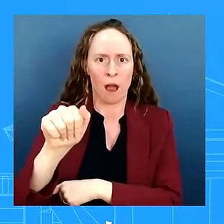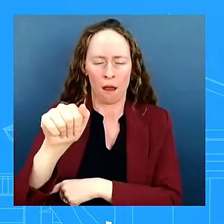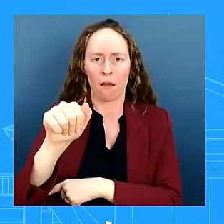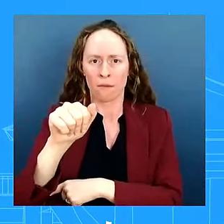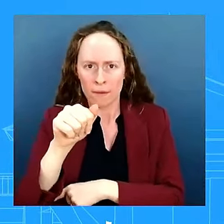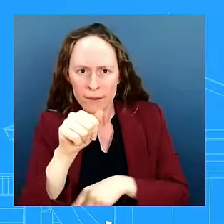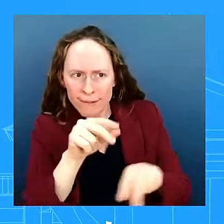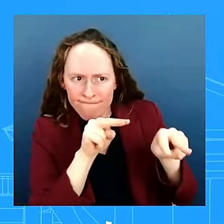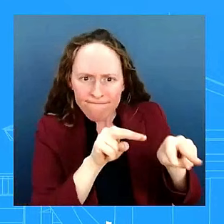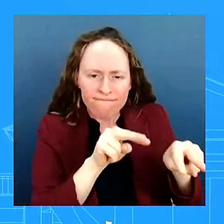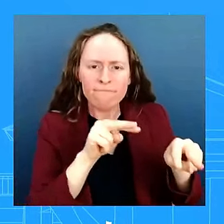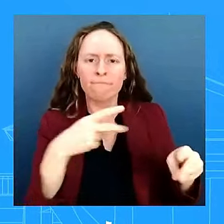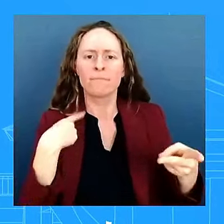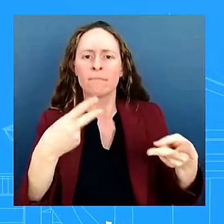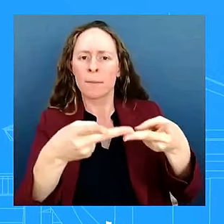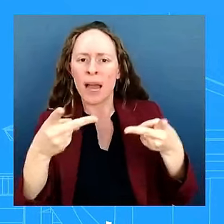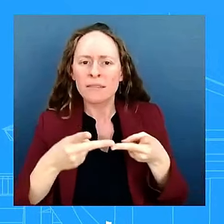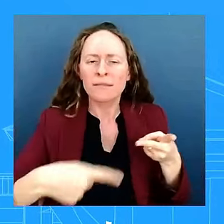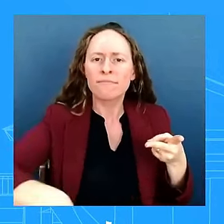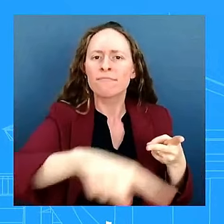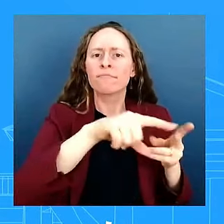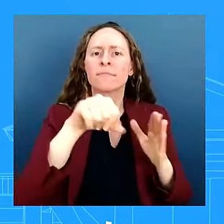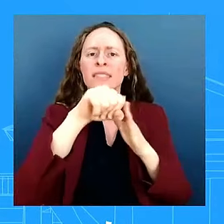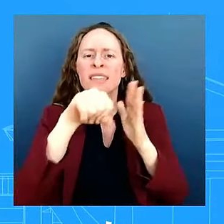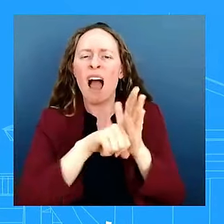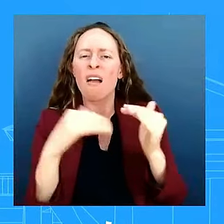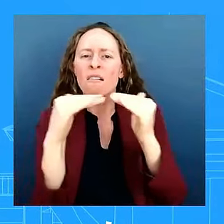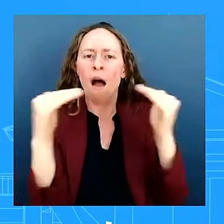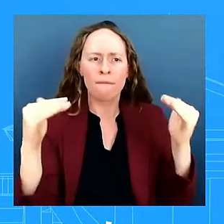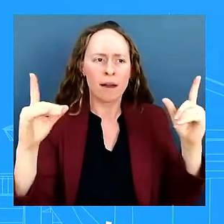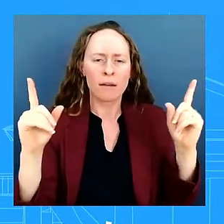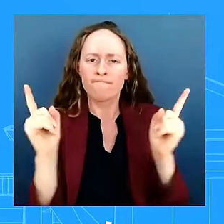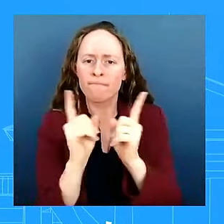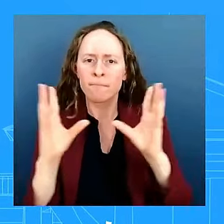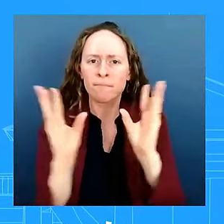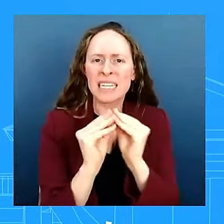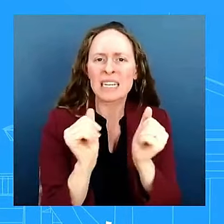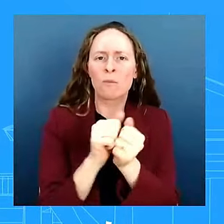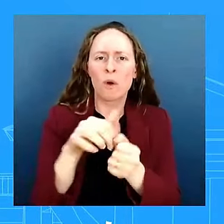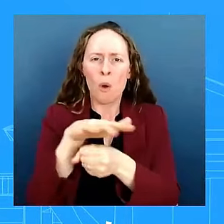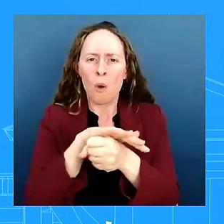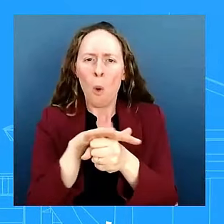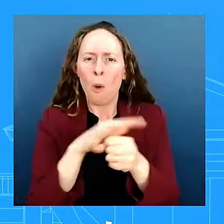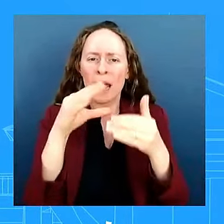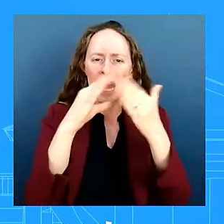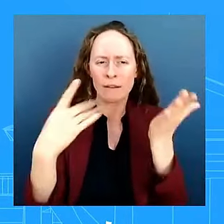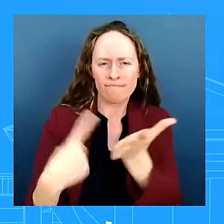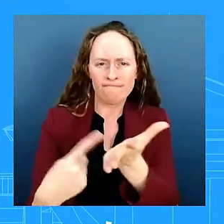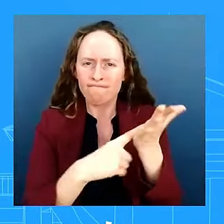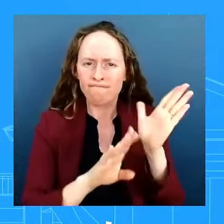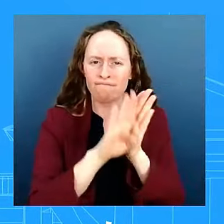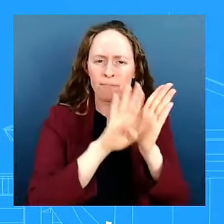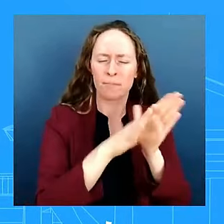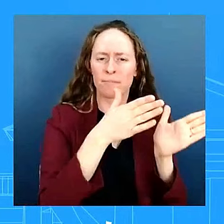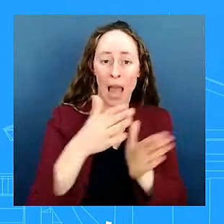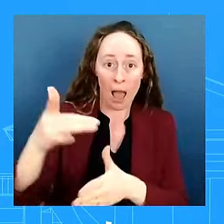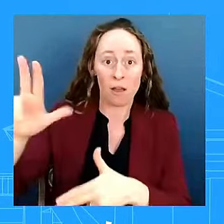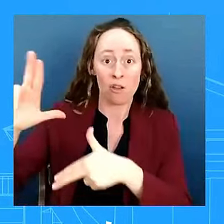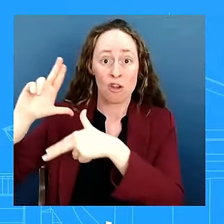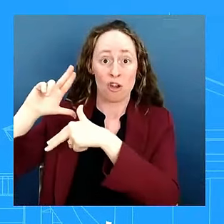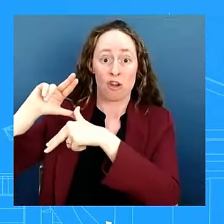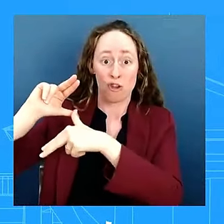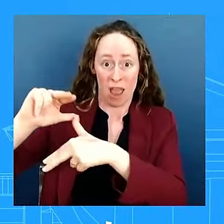survey damages and provide an update on our response efforts before francine made landfall the president approve governor